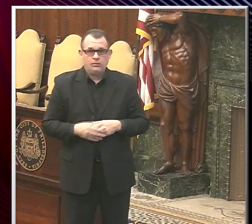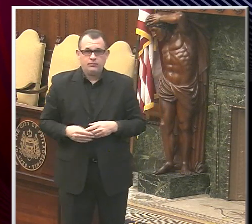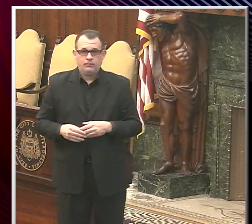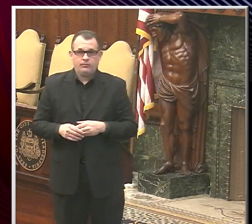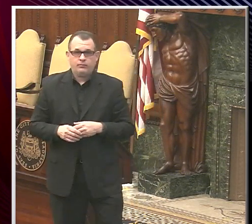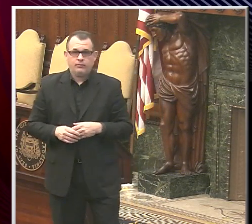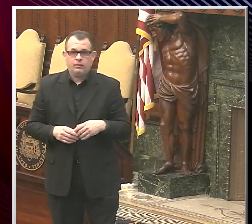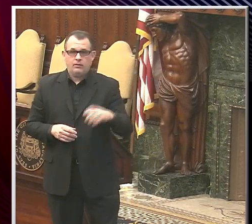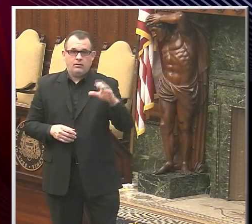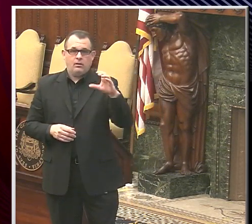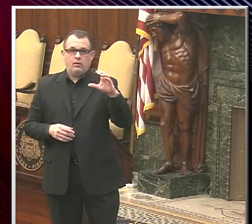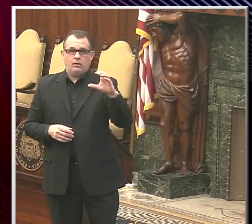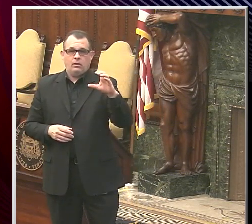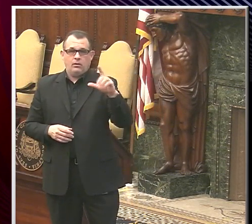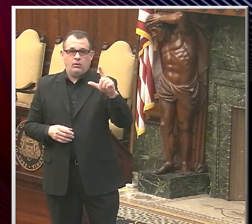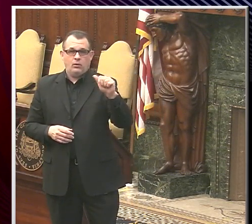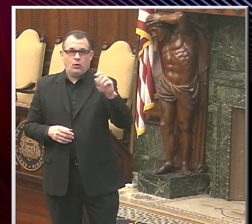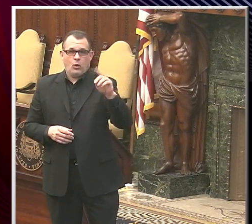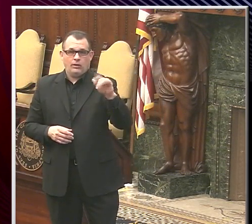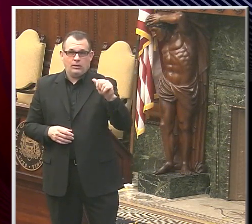Lauer of the Associated Press.